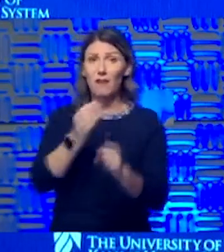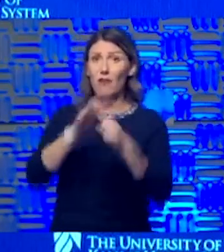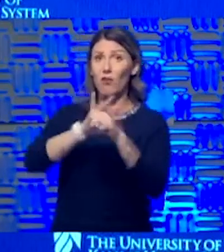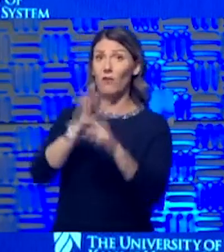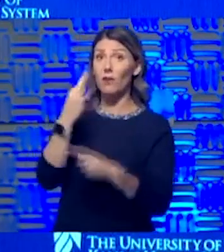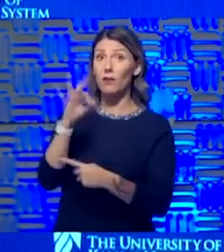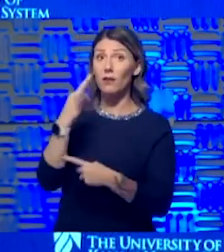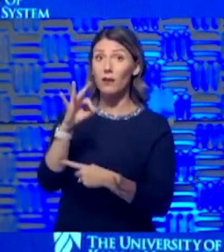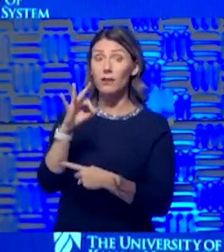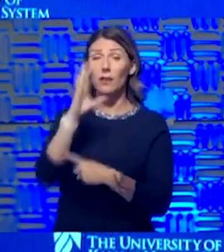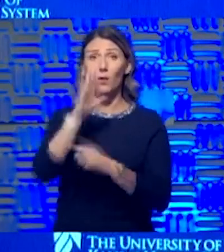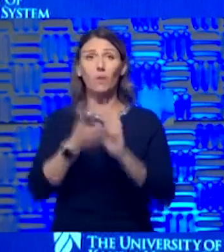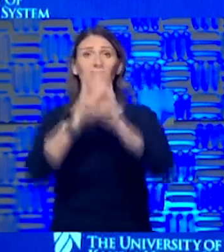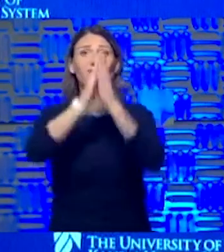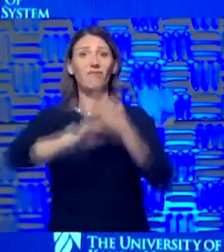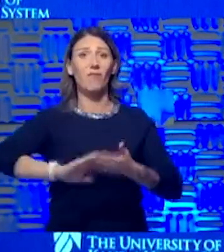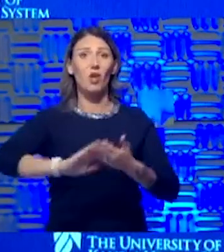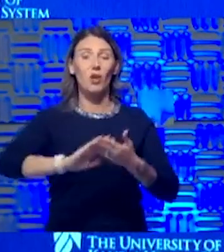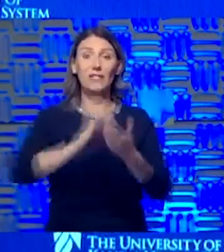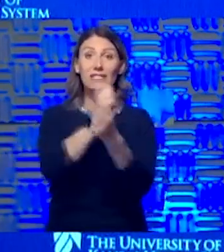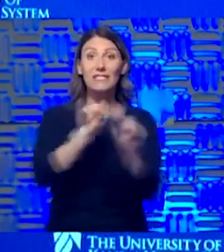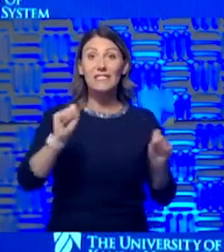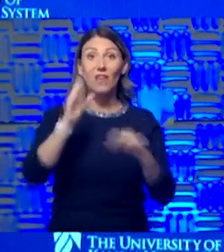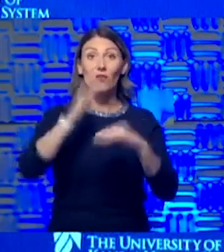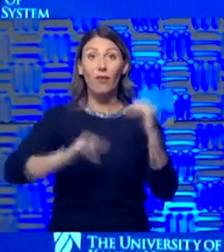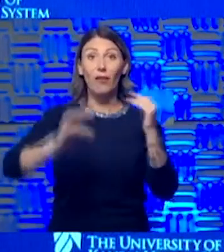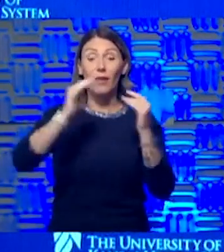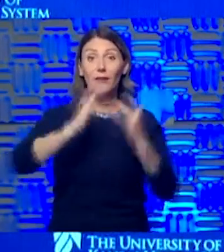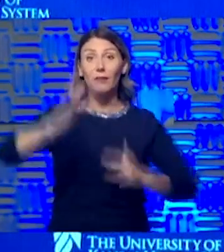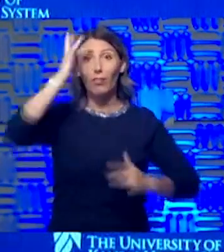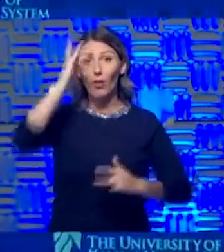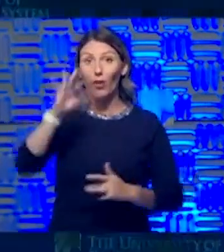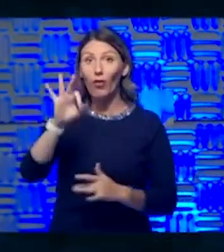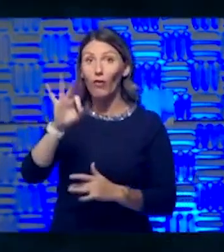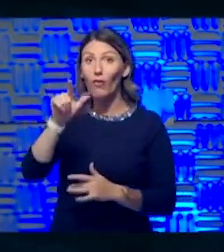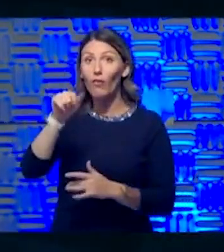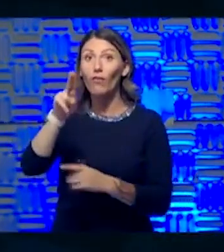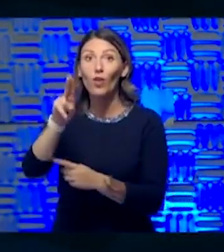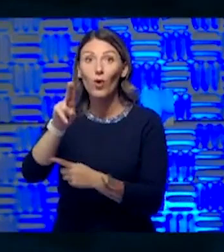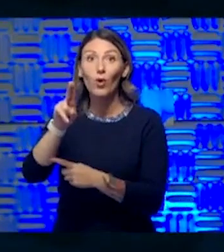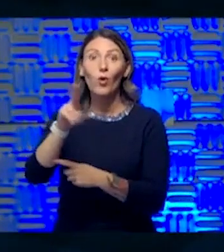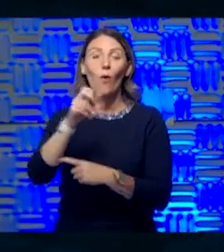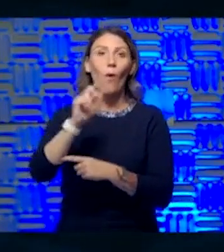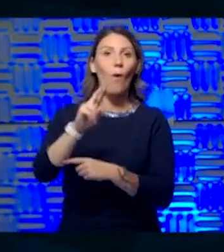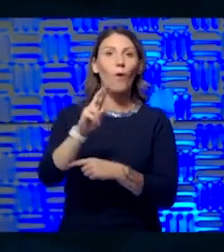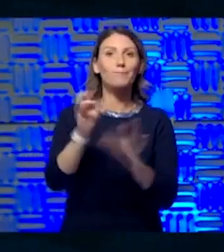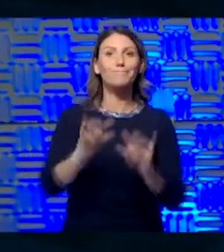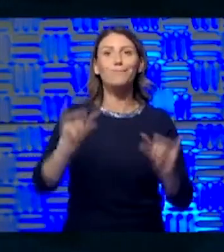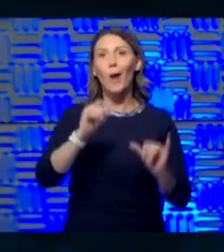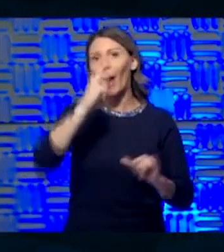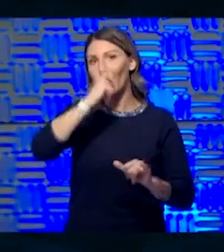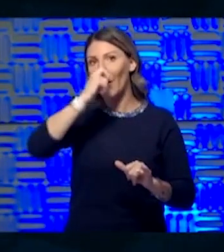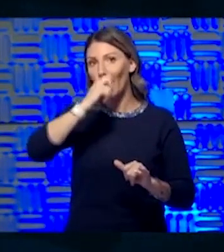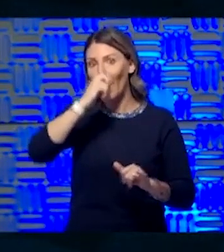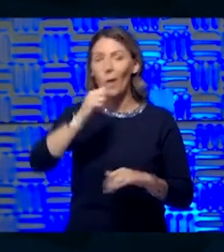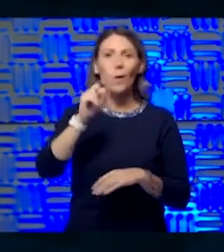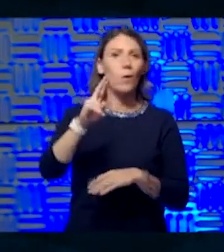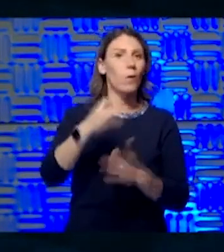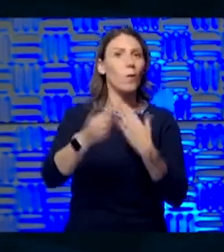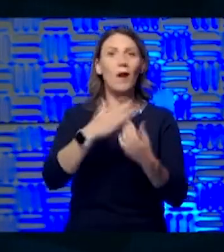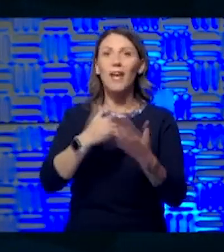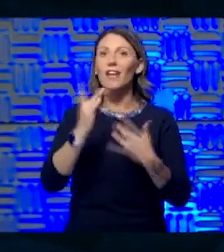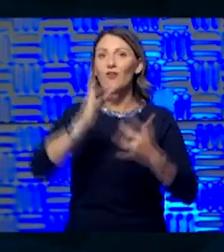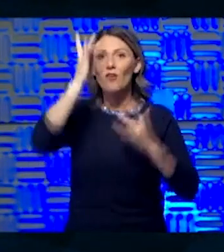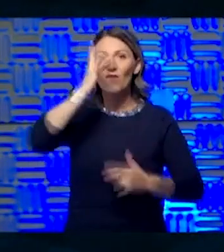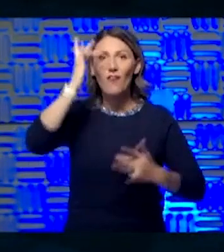translate into being safer from influenza when you come into the hospital or safer from the common cold when you come into the hospital from rhinovirus or anything else.